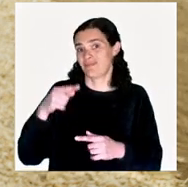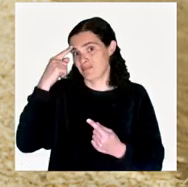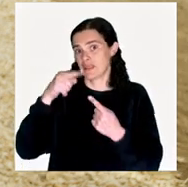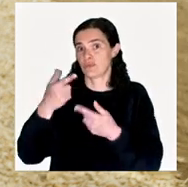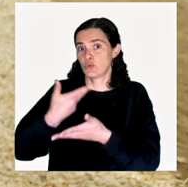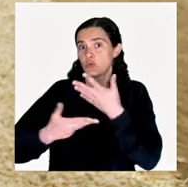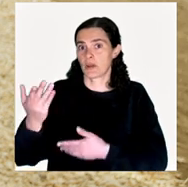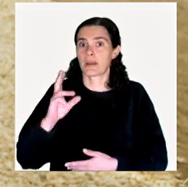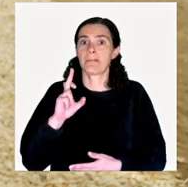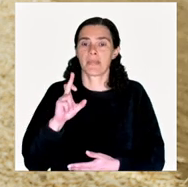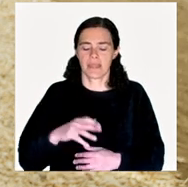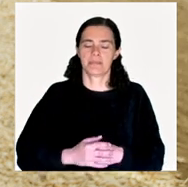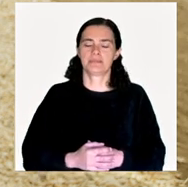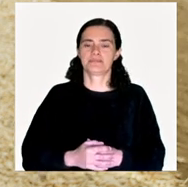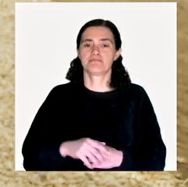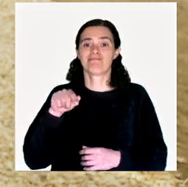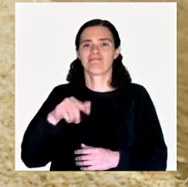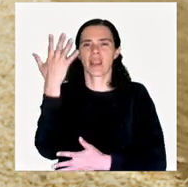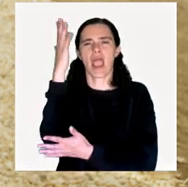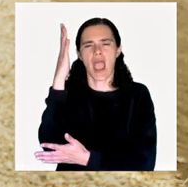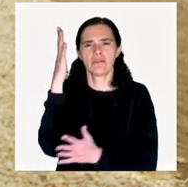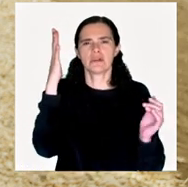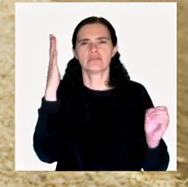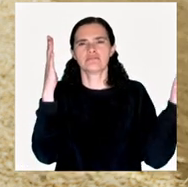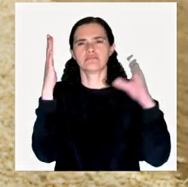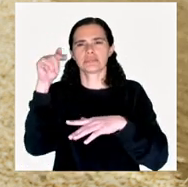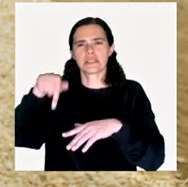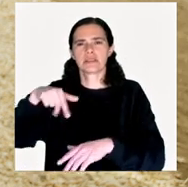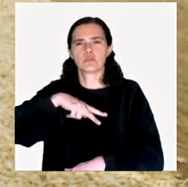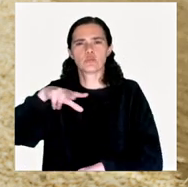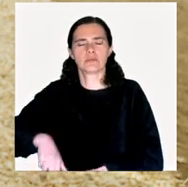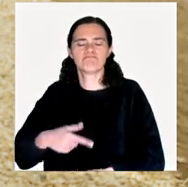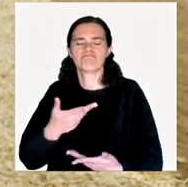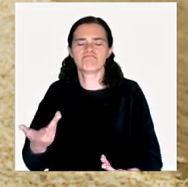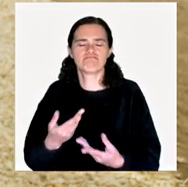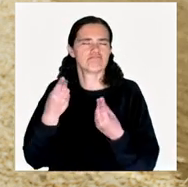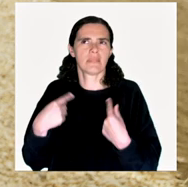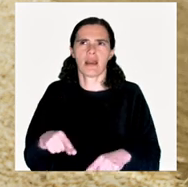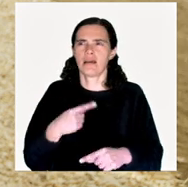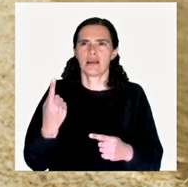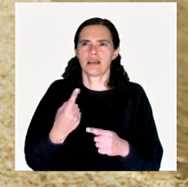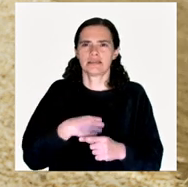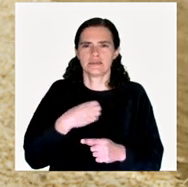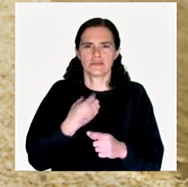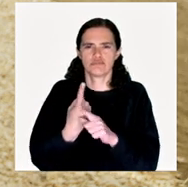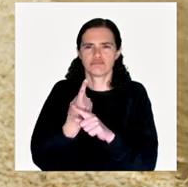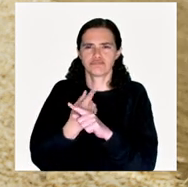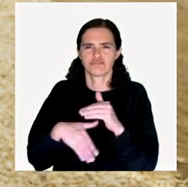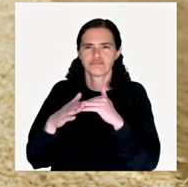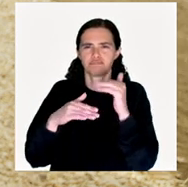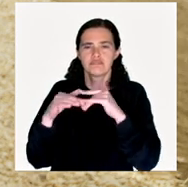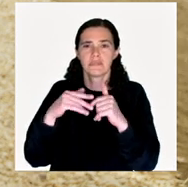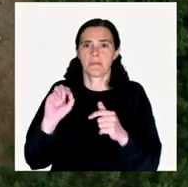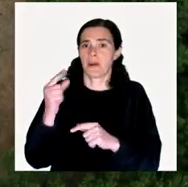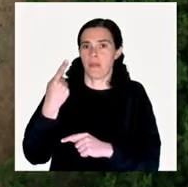of wood. So, bringing the tree here has so many, so many layers.